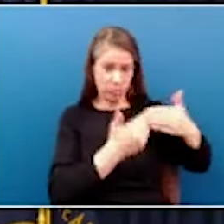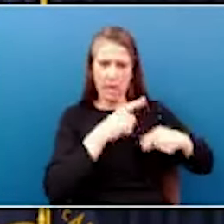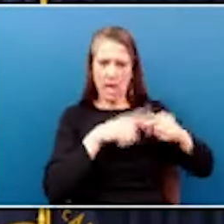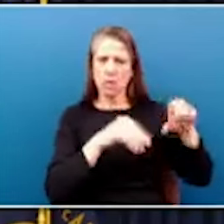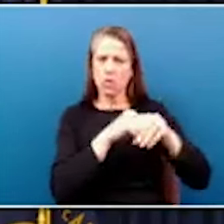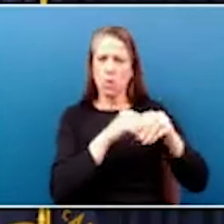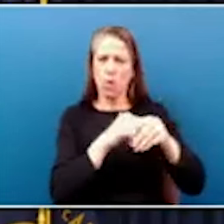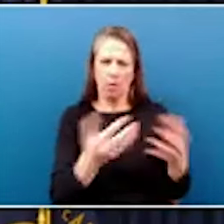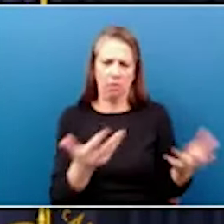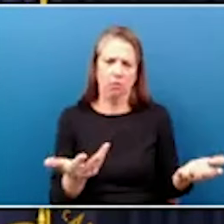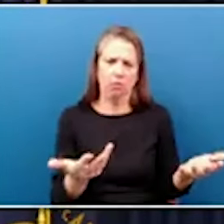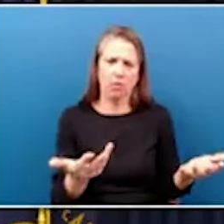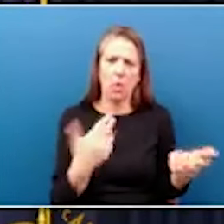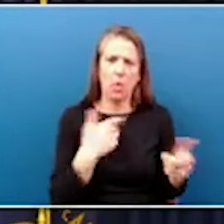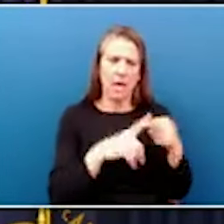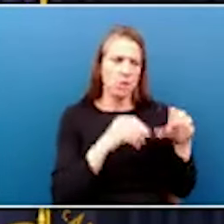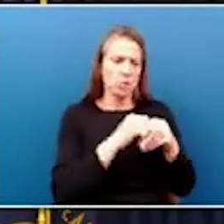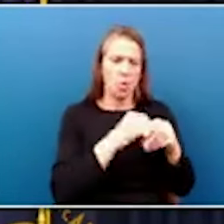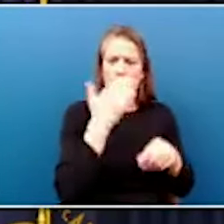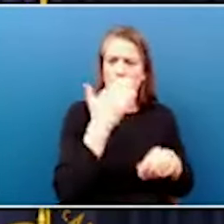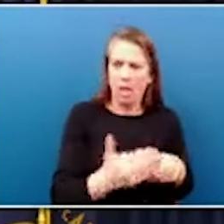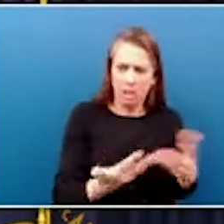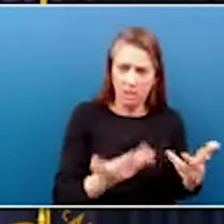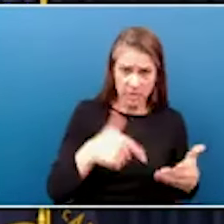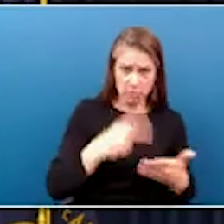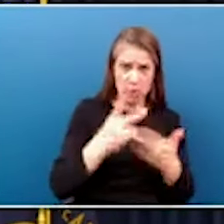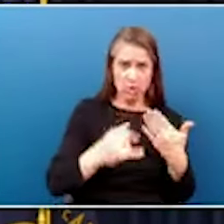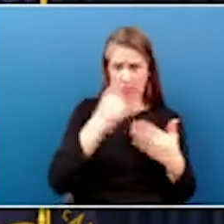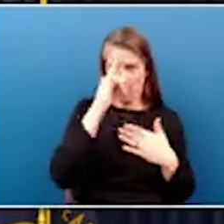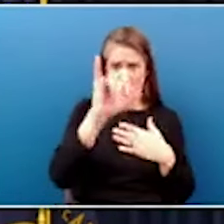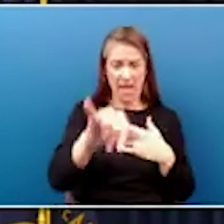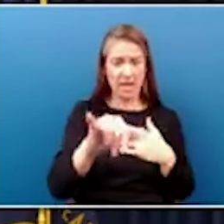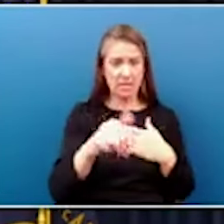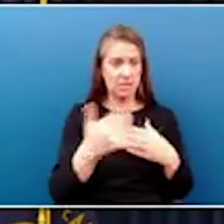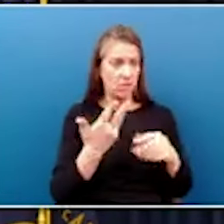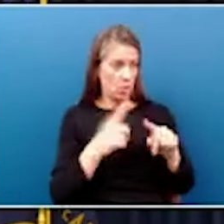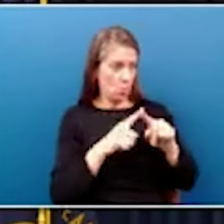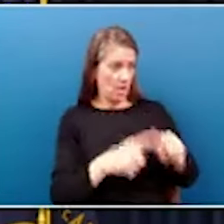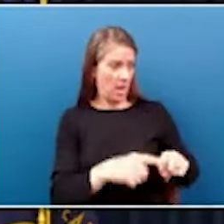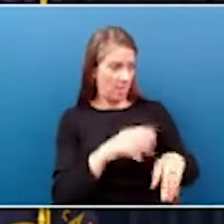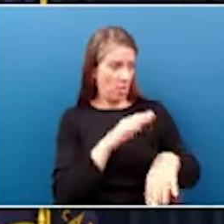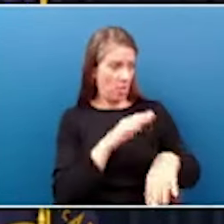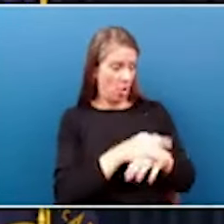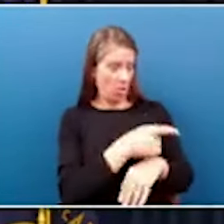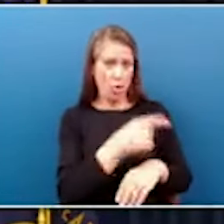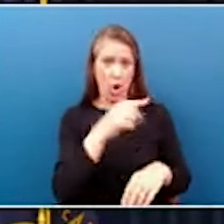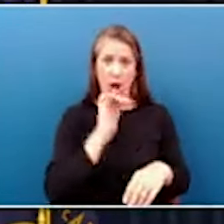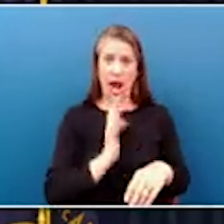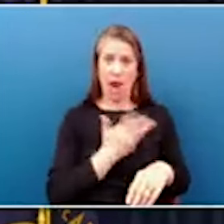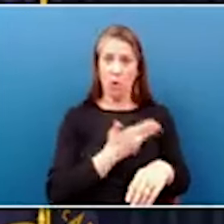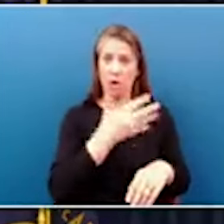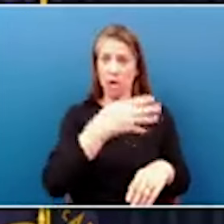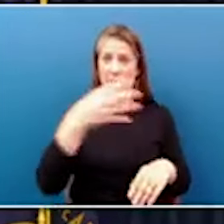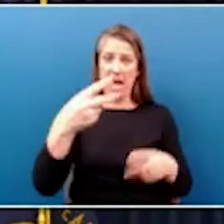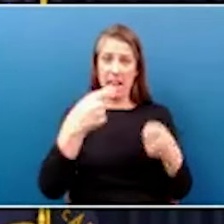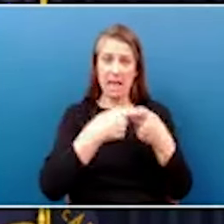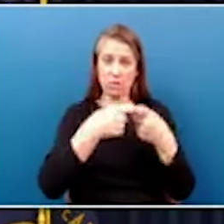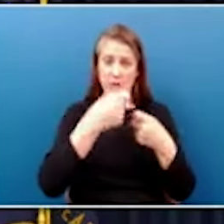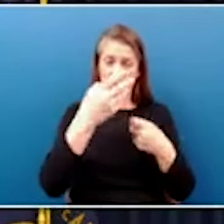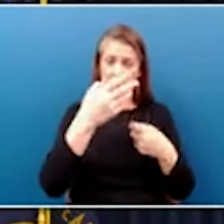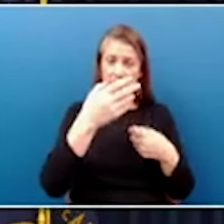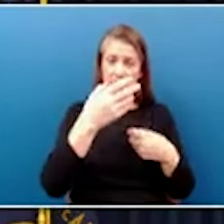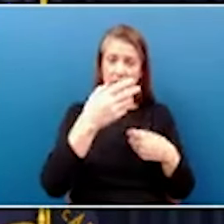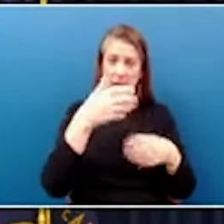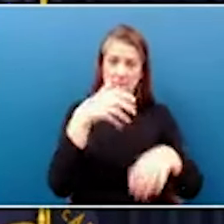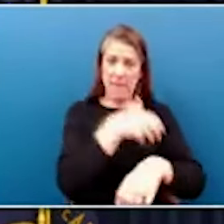project attempts to do. I mean, the reliability of our grid, how much production we would need if we